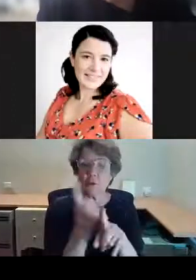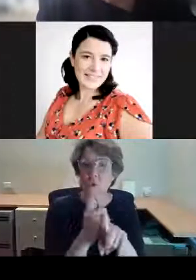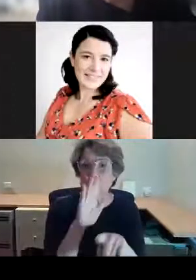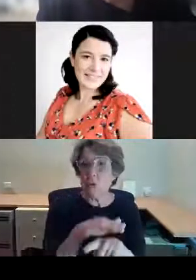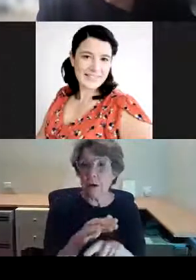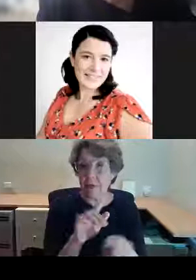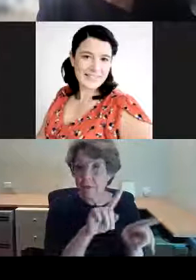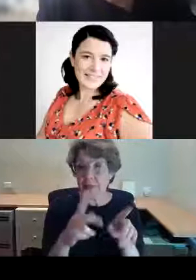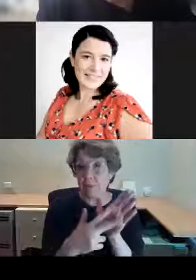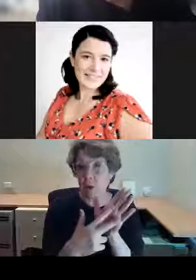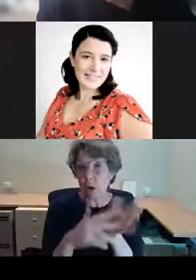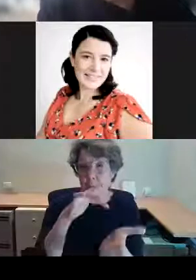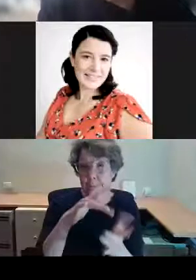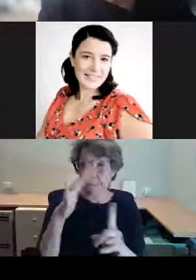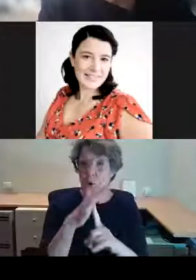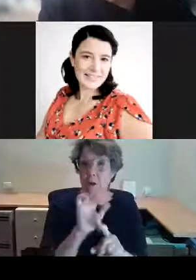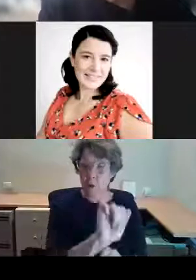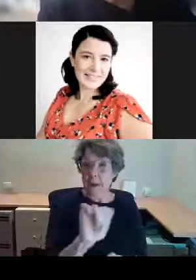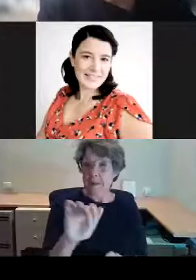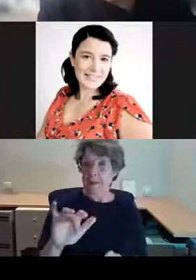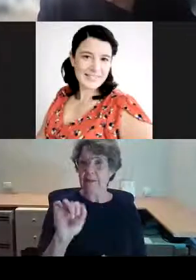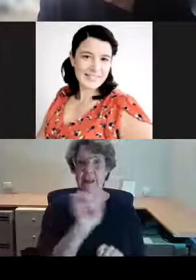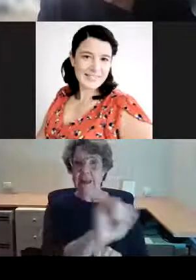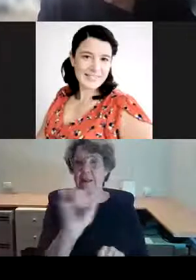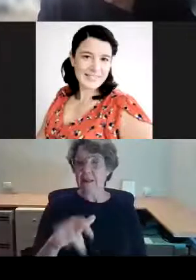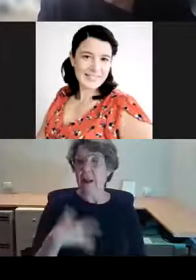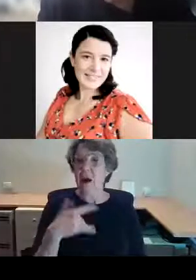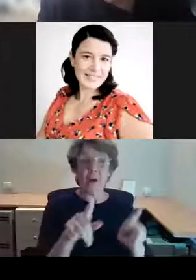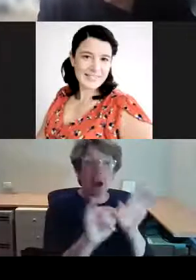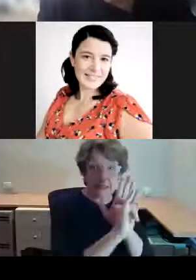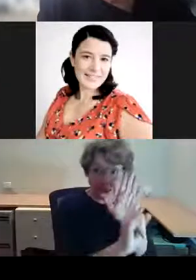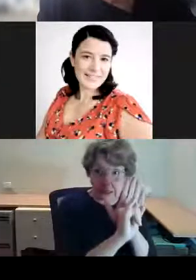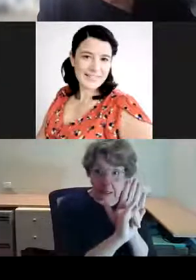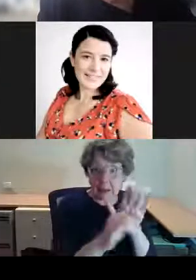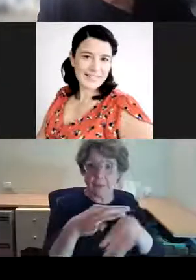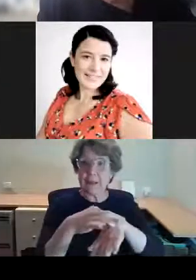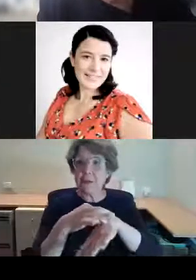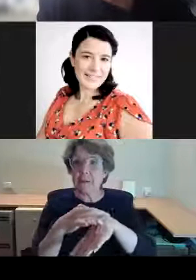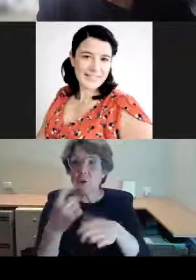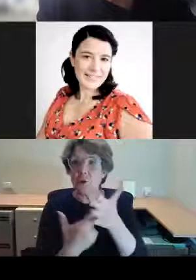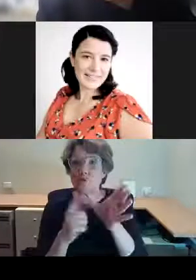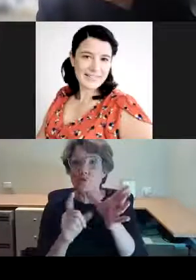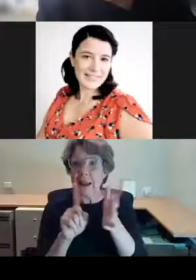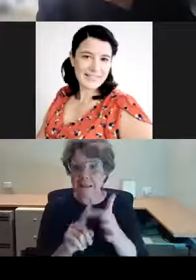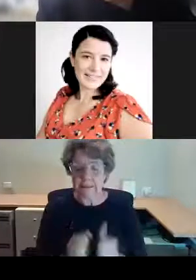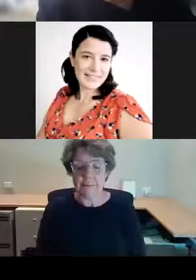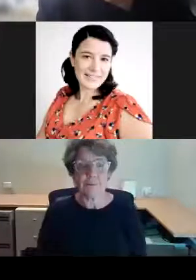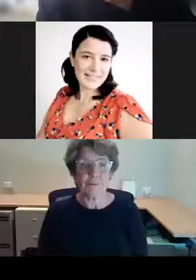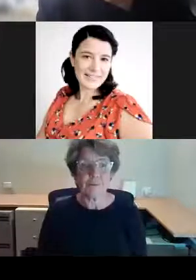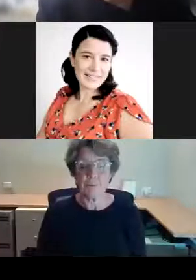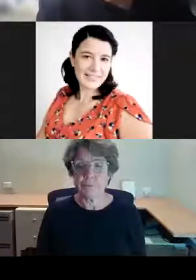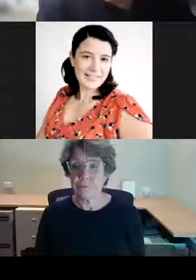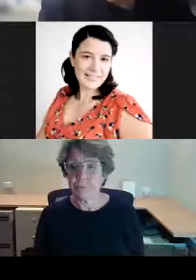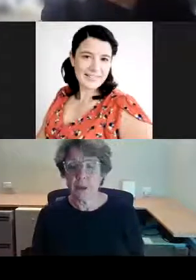identity of race. And in these two images in different ways, he's the silent